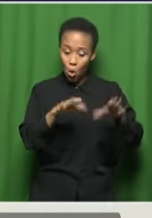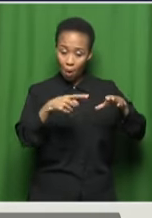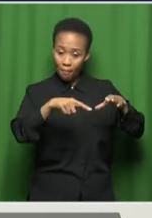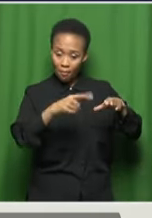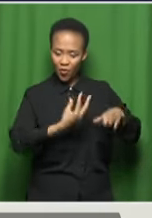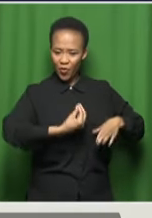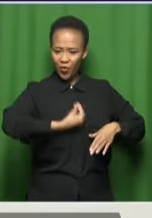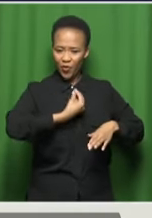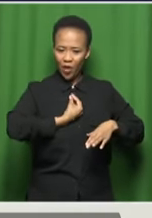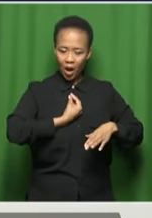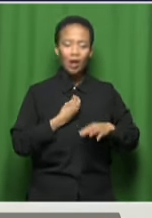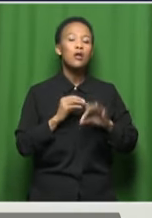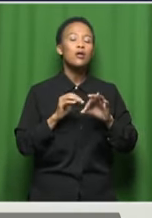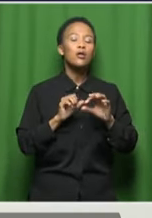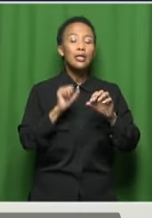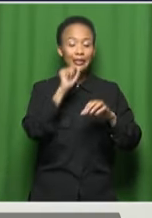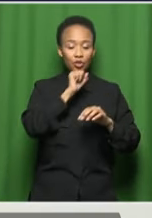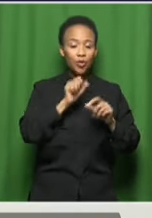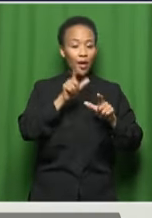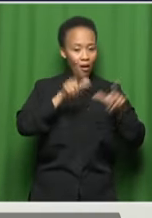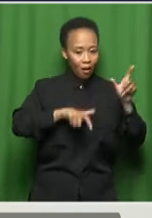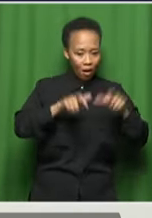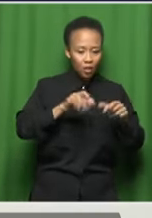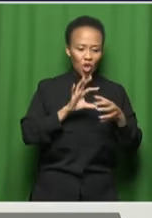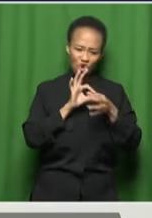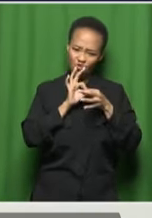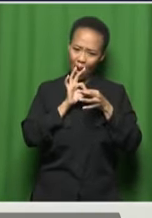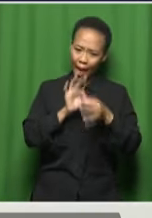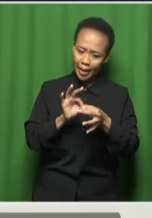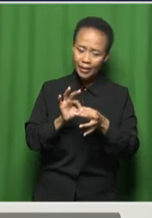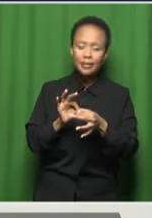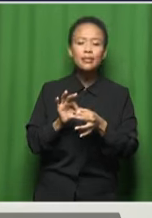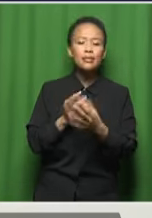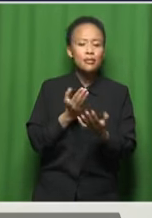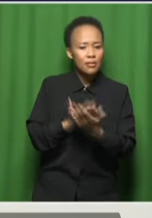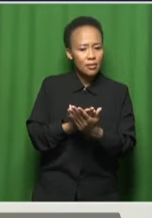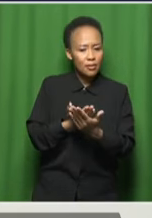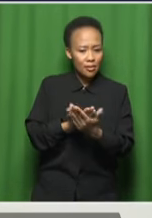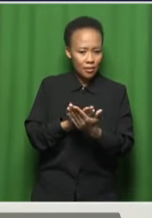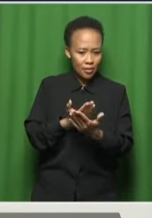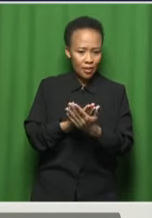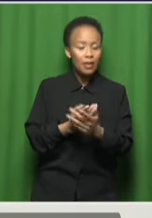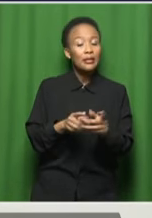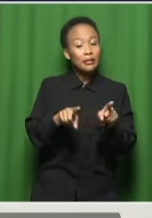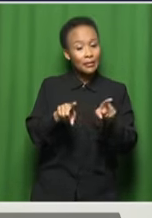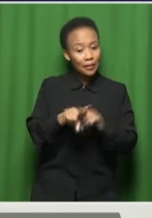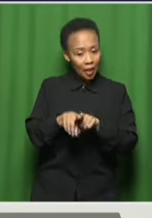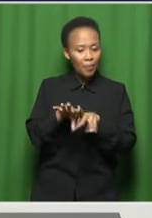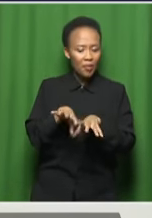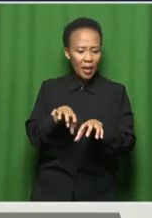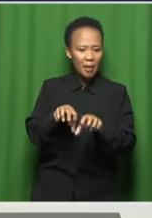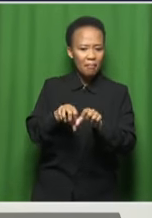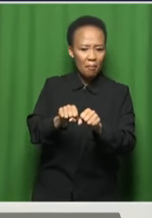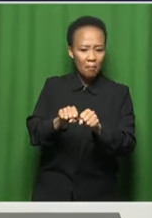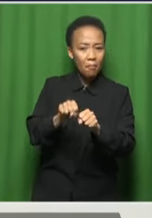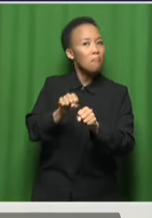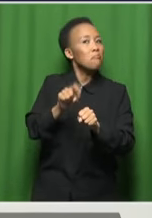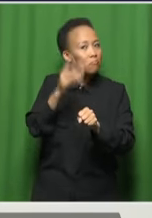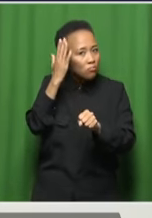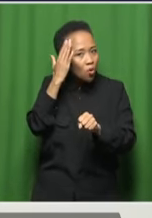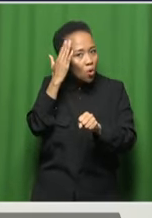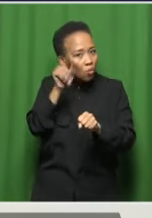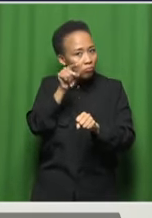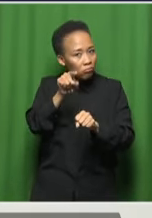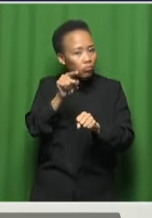musicians. They're relatable, even more relatable. And they're holding up that mirror in terms of the societal issues that we are